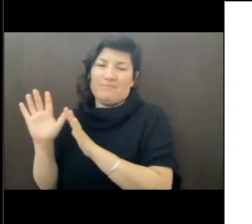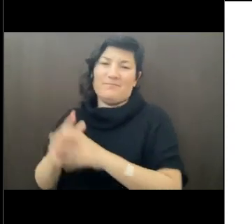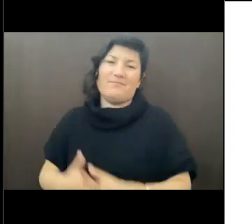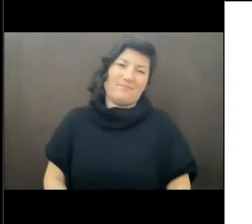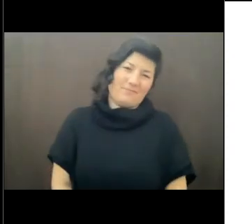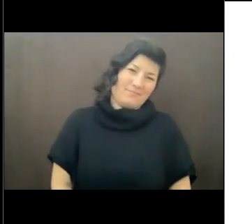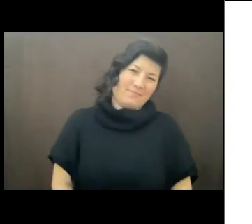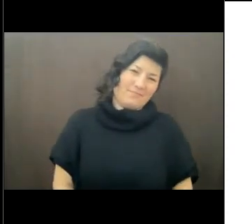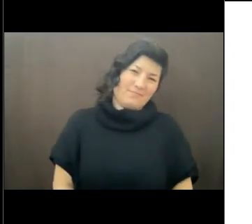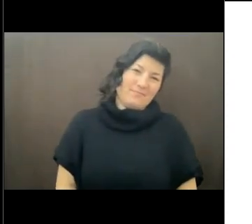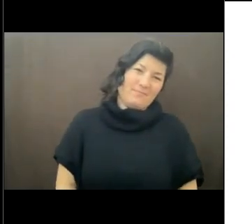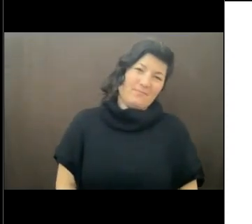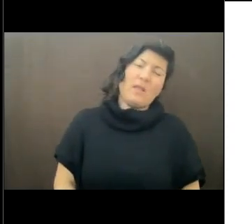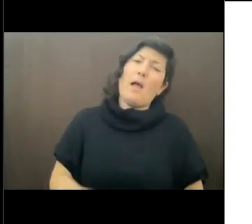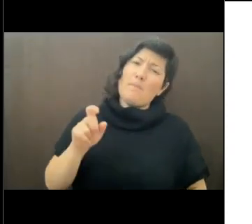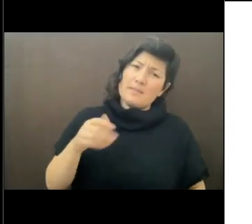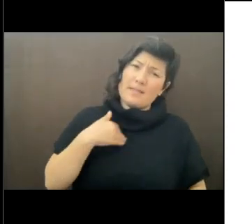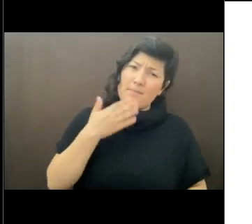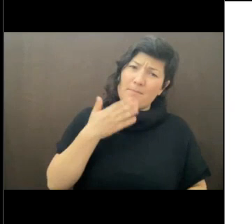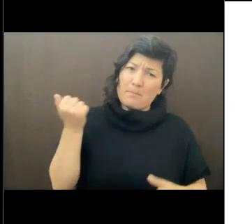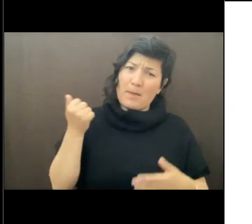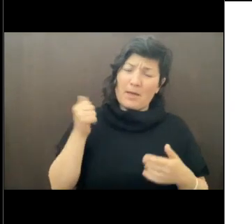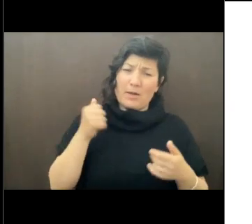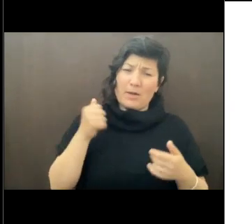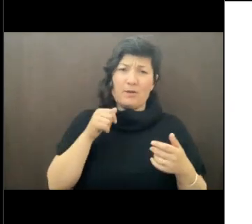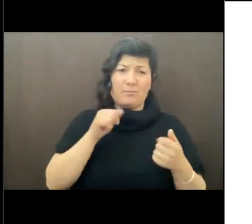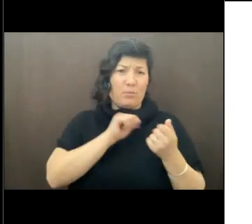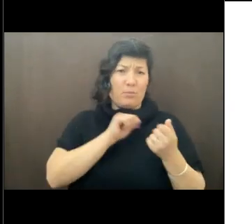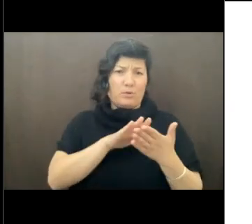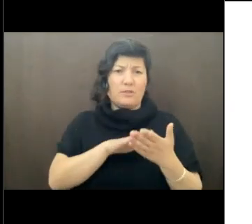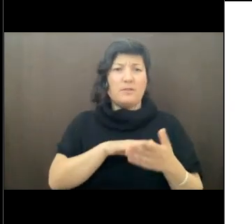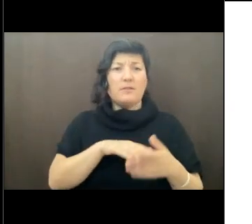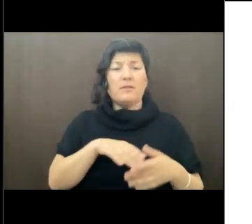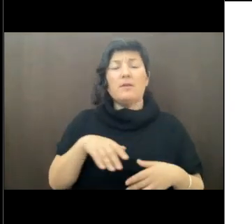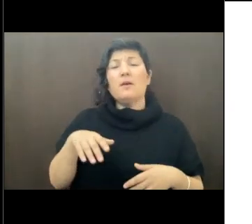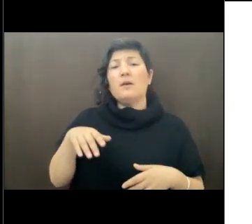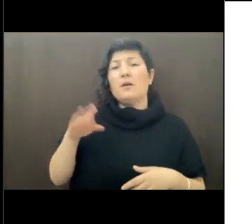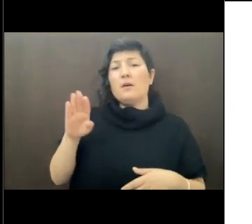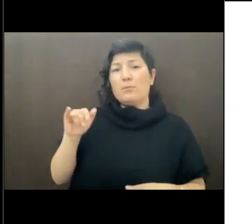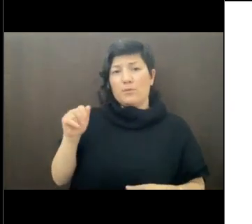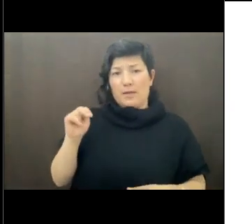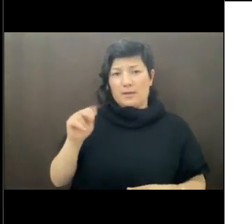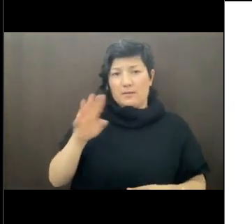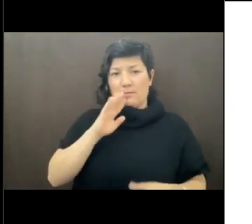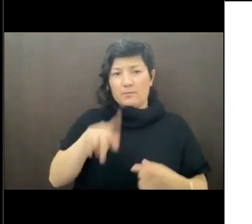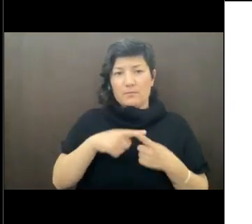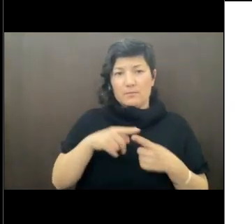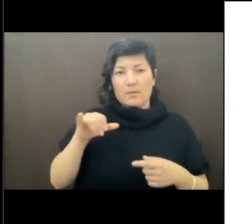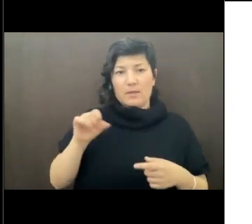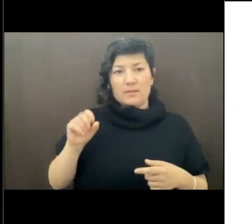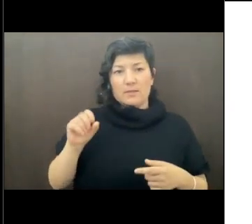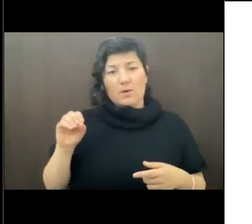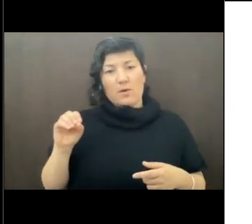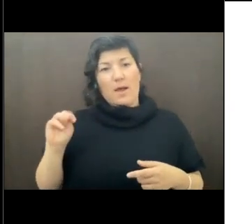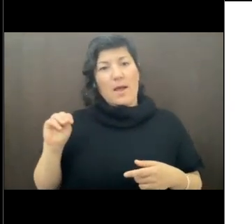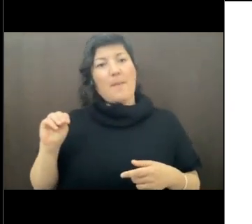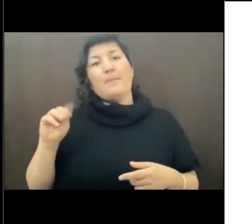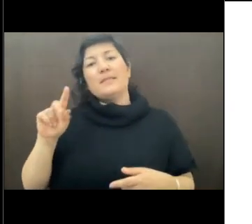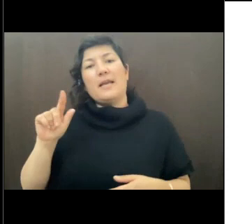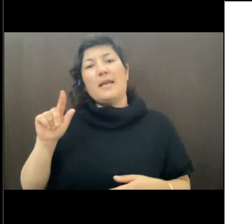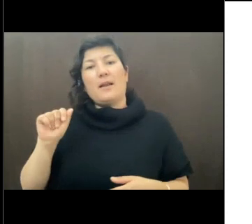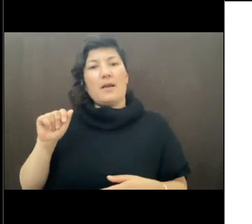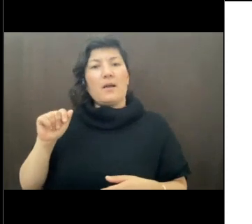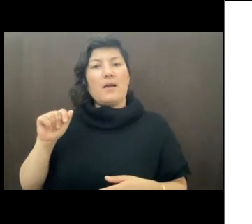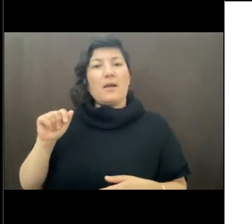So there's got to be better ways to do this. And Brian talked about ISO metadata. In terms of the work that I do, I'm going to tell you a slightly different